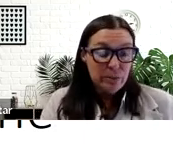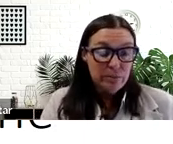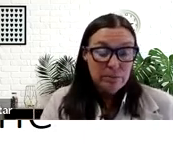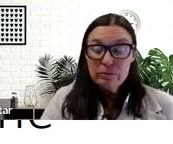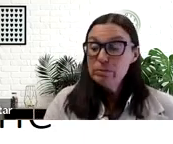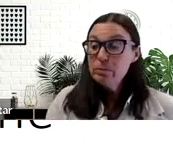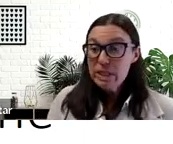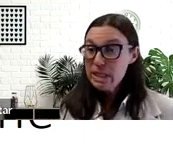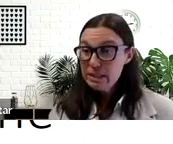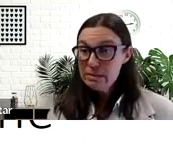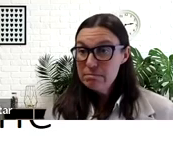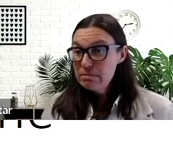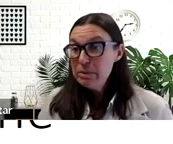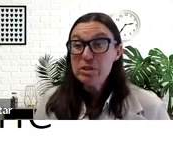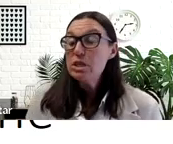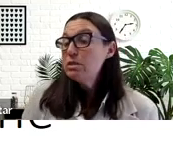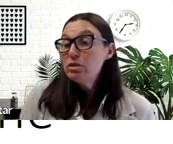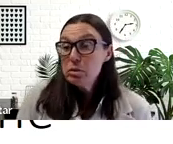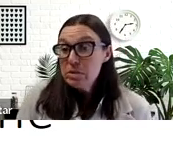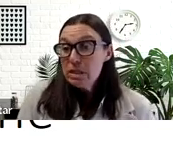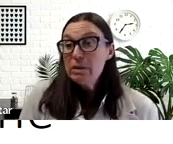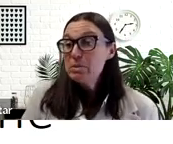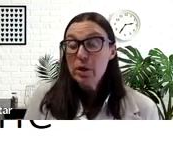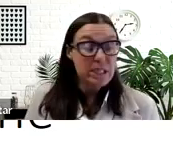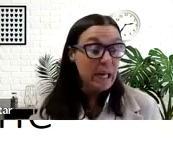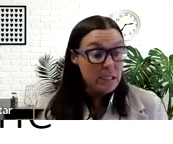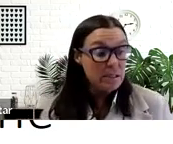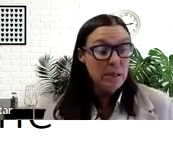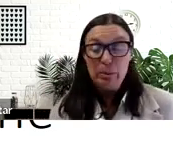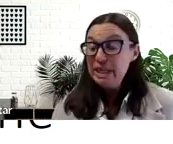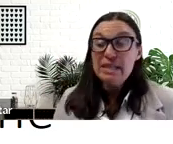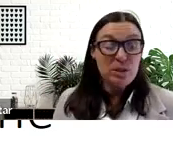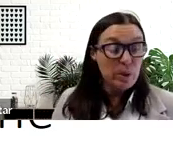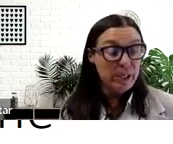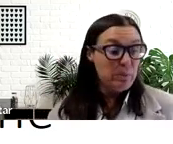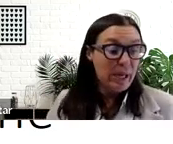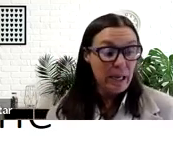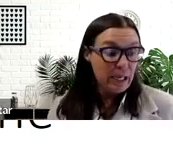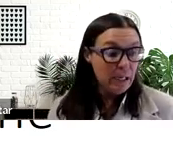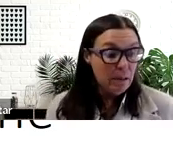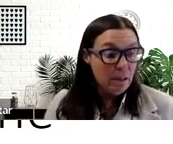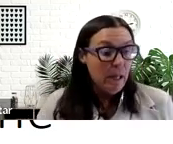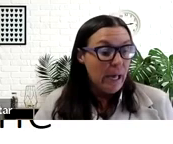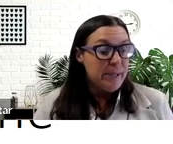also born in Texas. It was just assumed that he was born in Dallas because that's where he met Annie. And